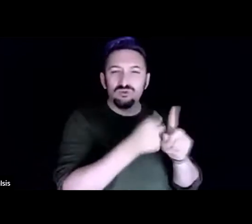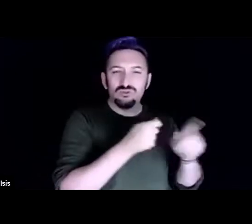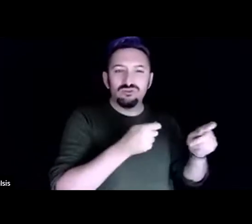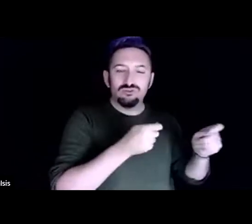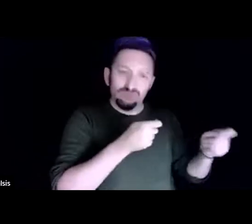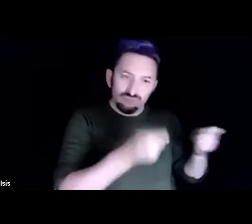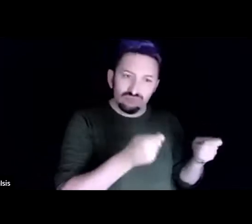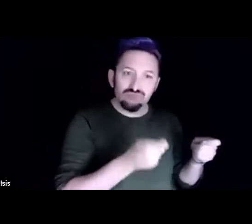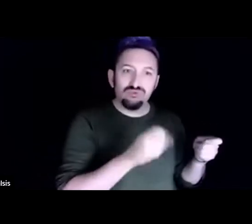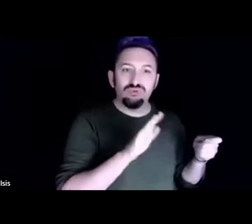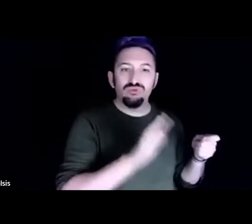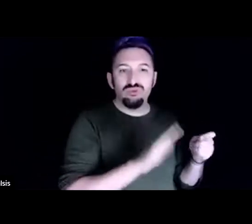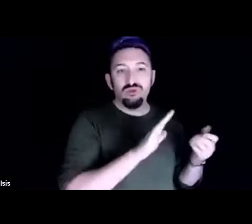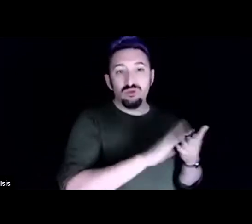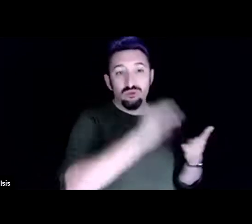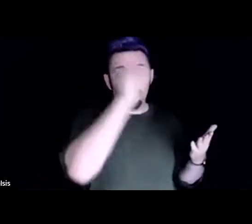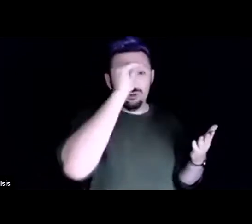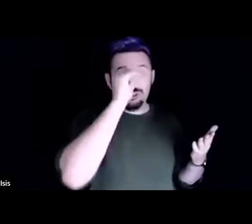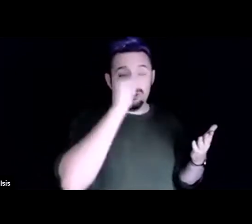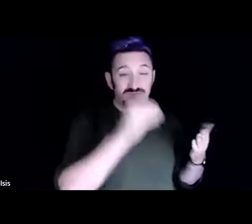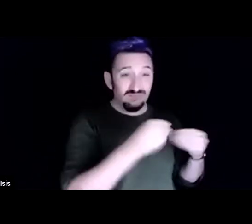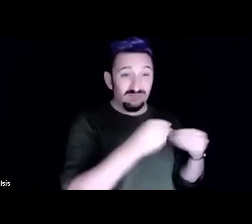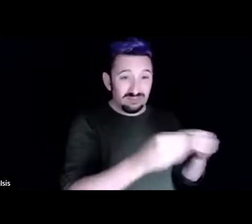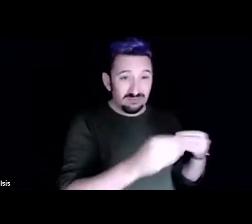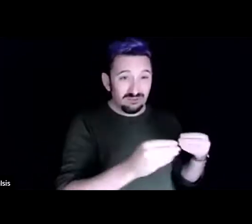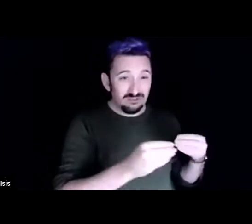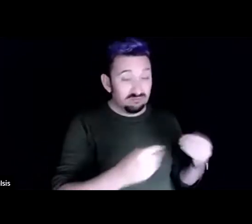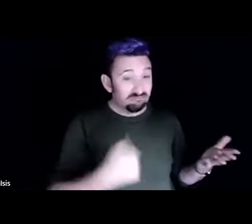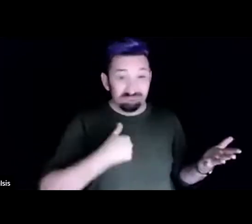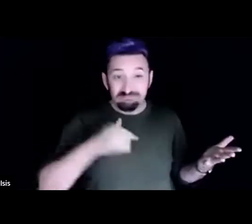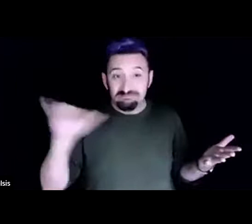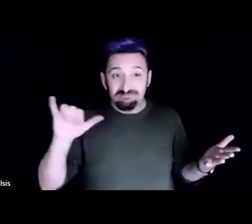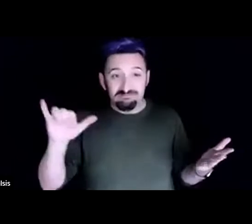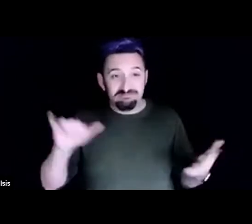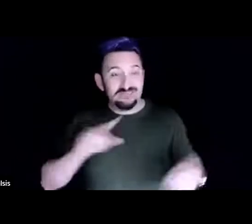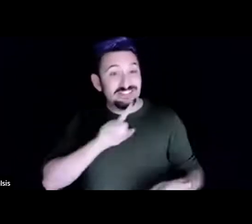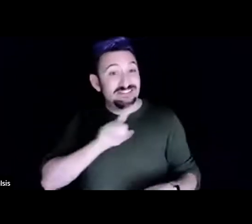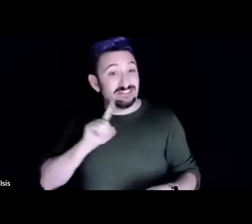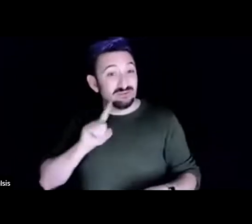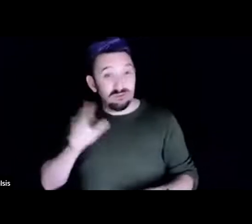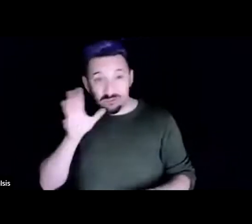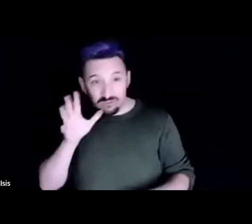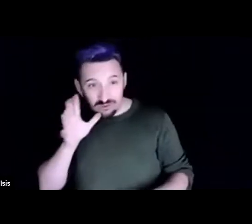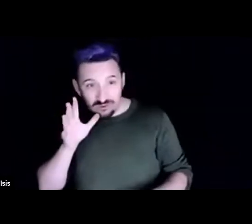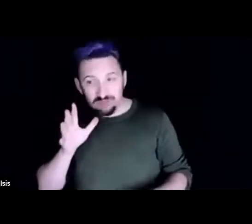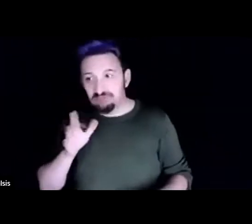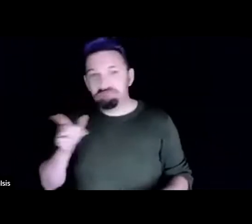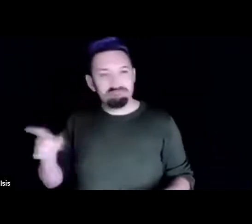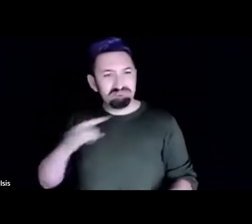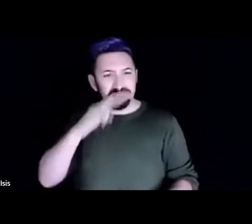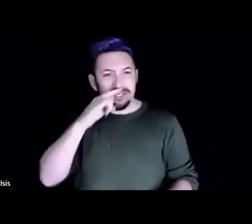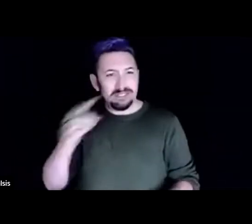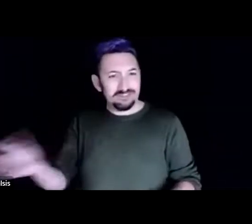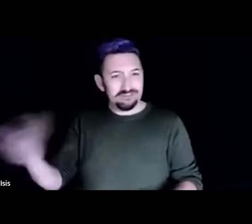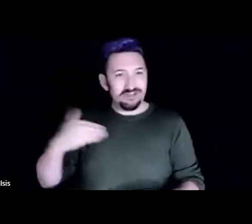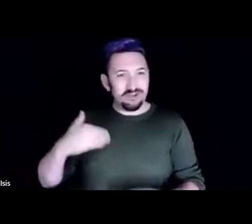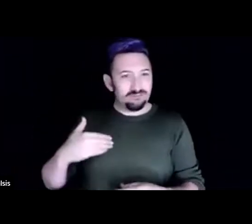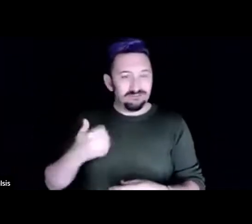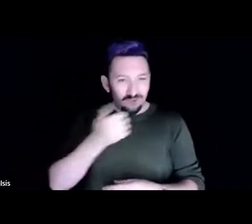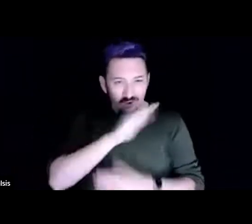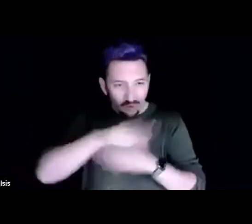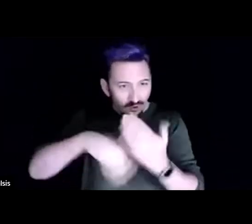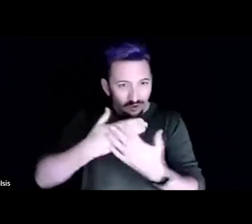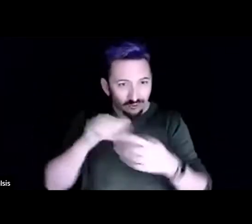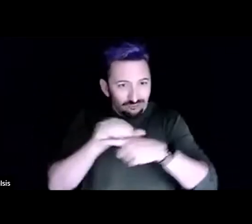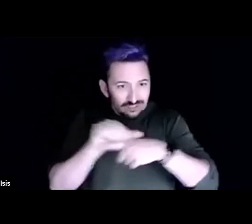because I'm a single mother. My child has come through my trainings every internship I've been able to find the right space that